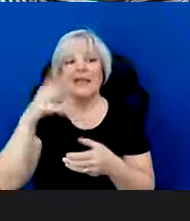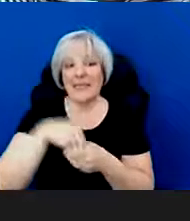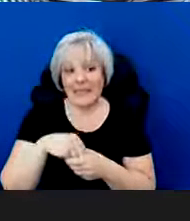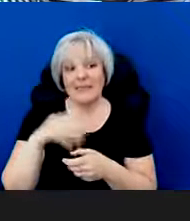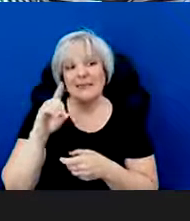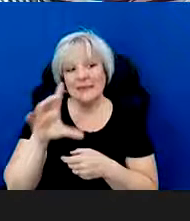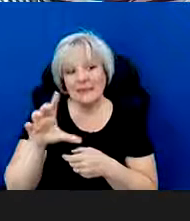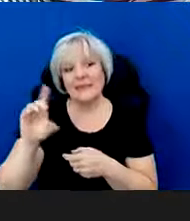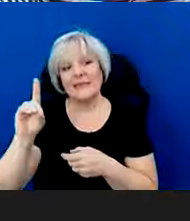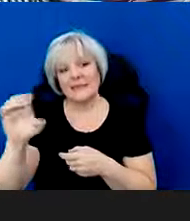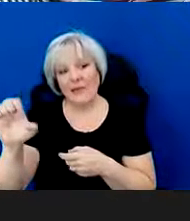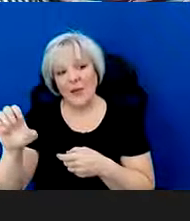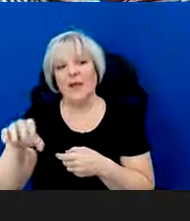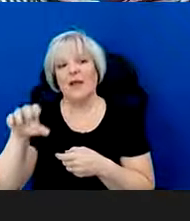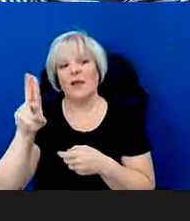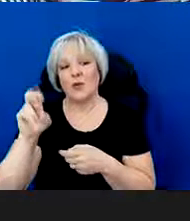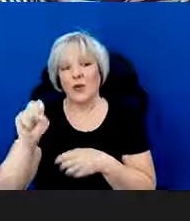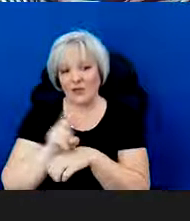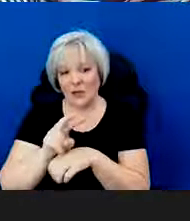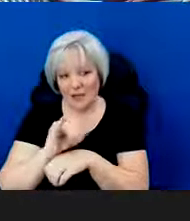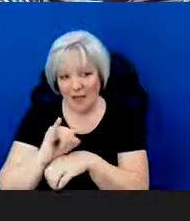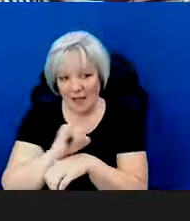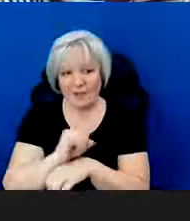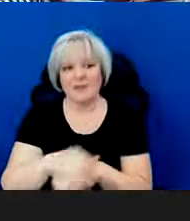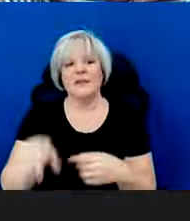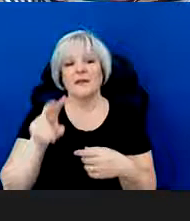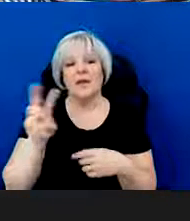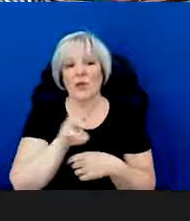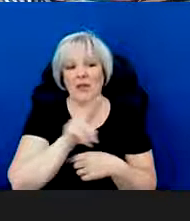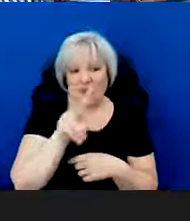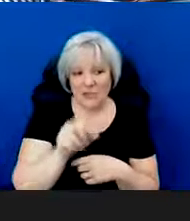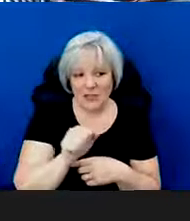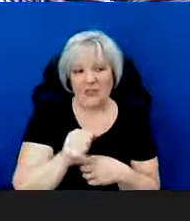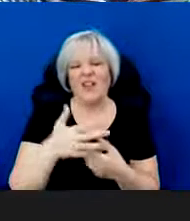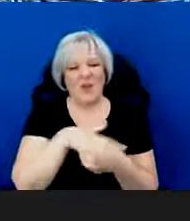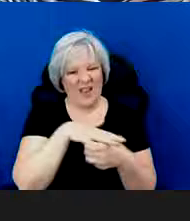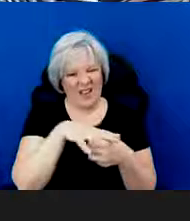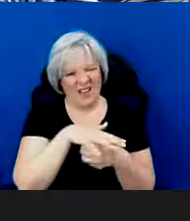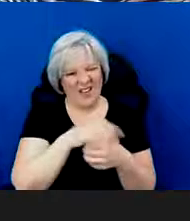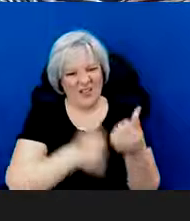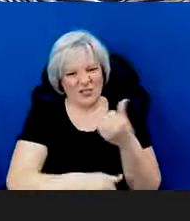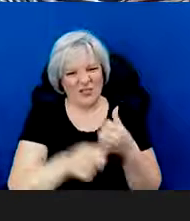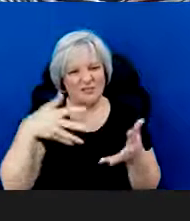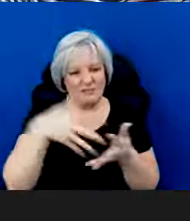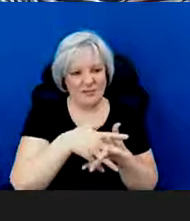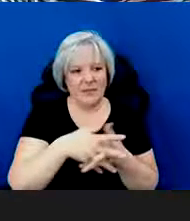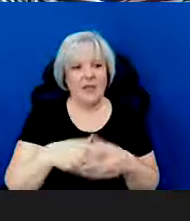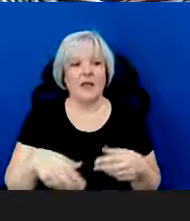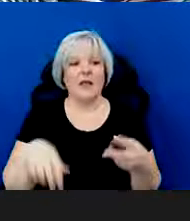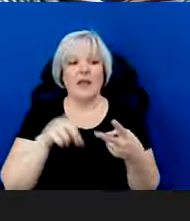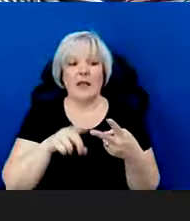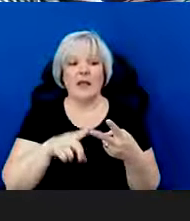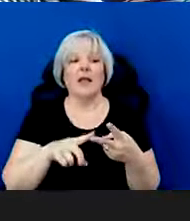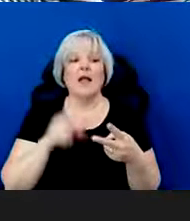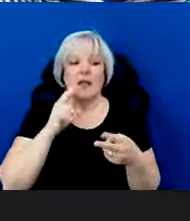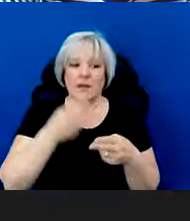DC, the U.S. Virgin Islands, or the Native Nations that share that geography. They must be designated by the IRS as a